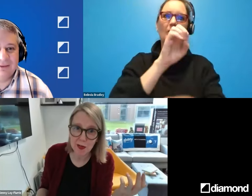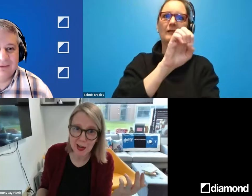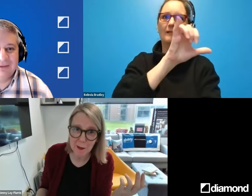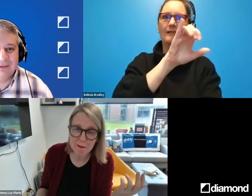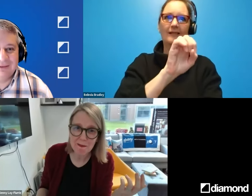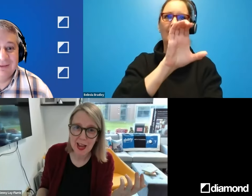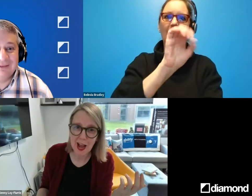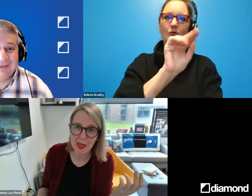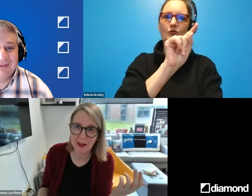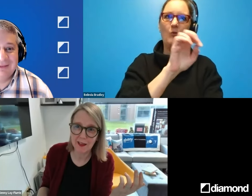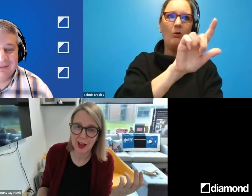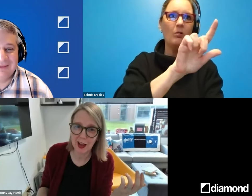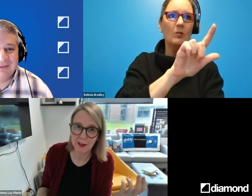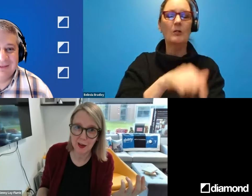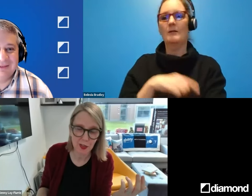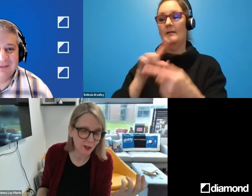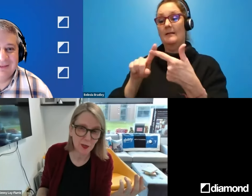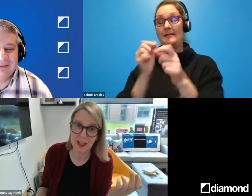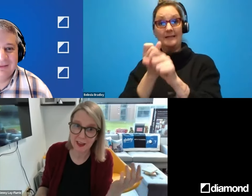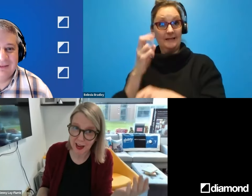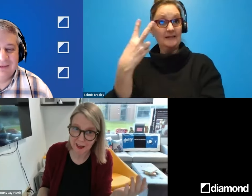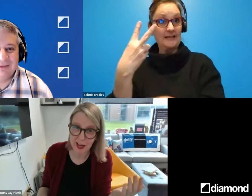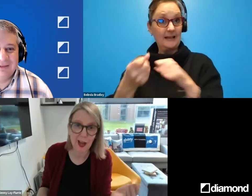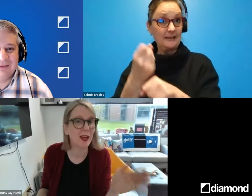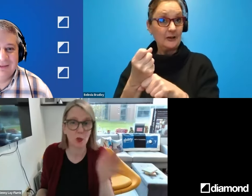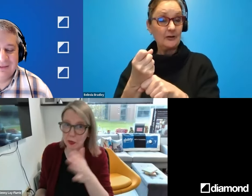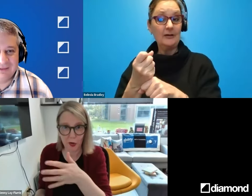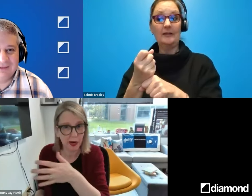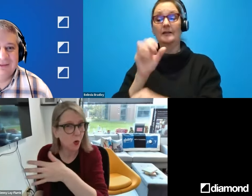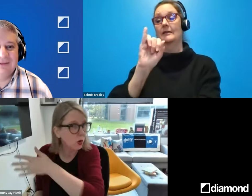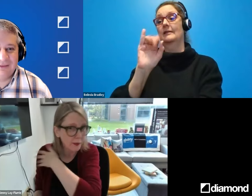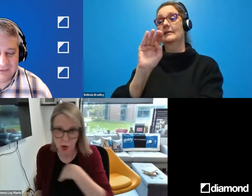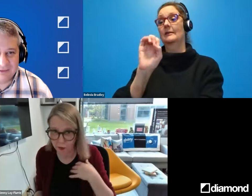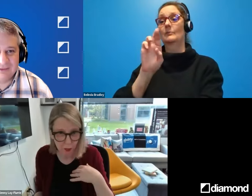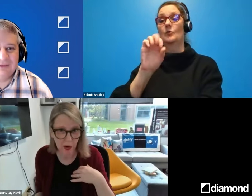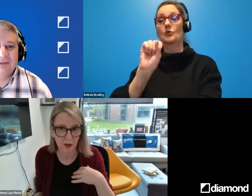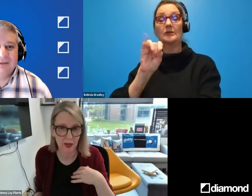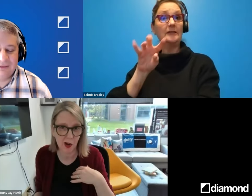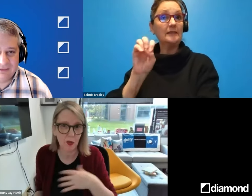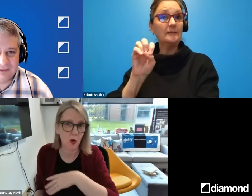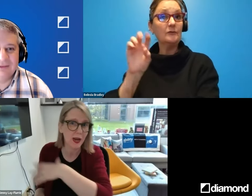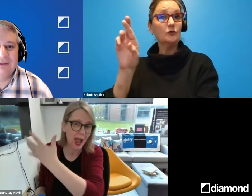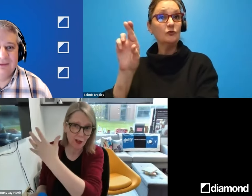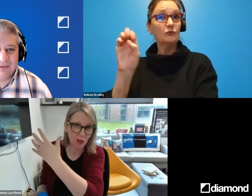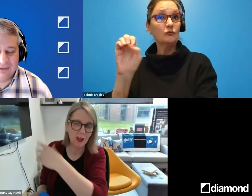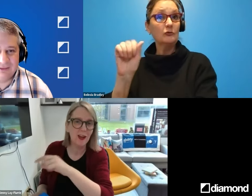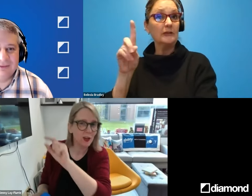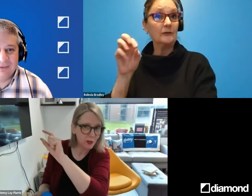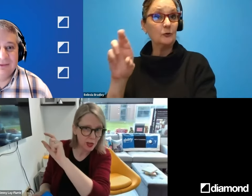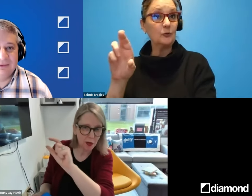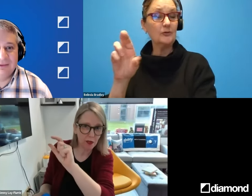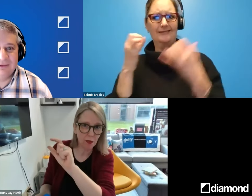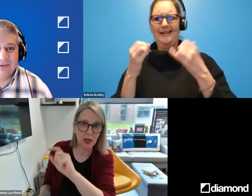immersive reader and that's, uh, stuff that's for dyslexia. And that's also in all of our office products. Now, if you open edge,